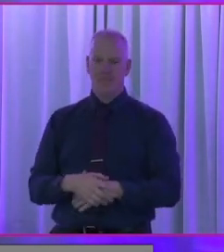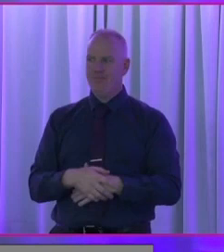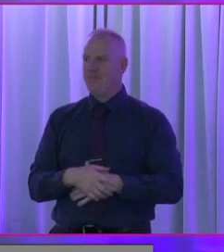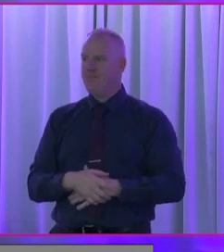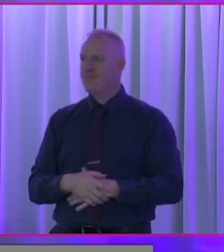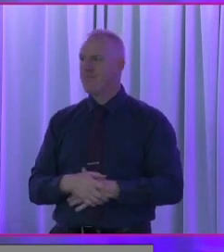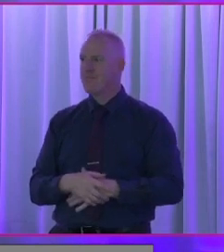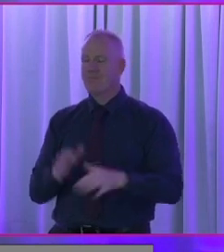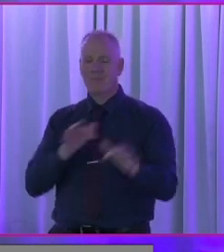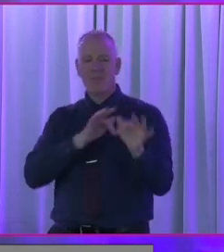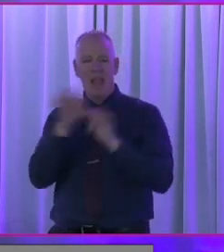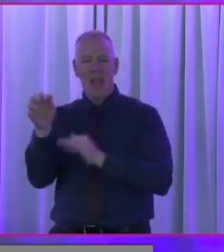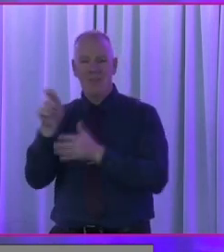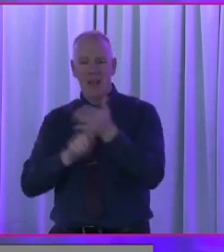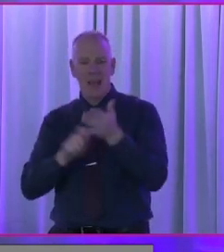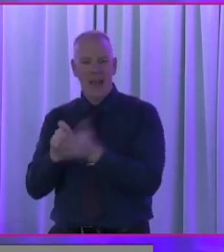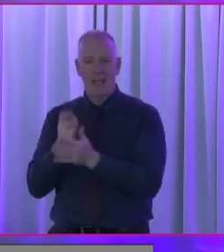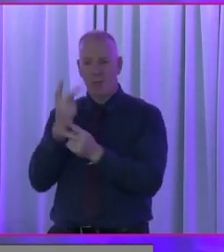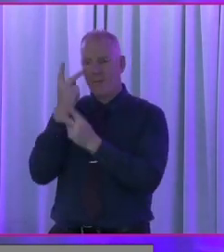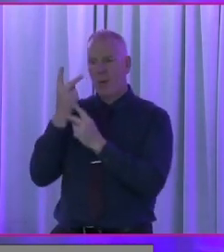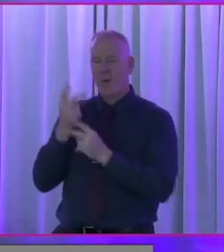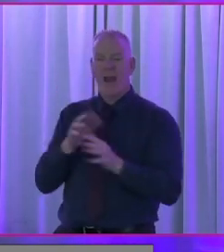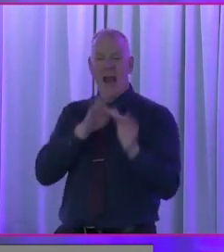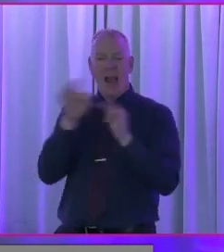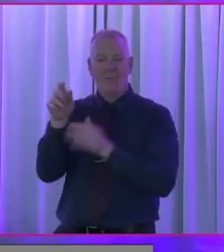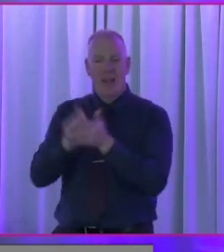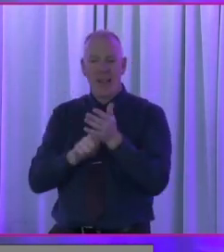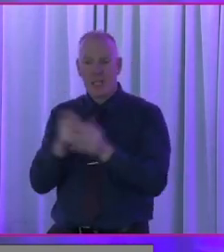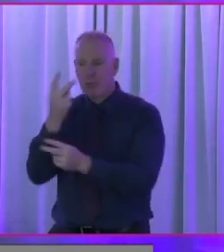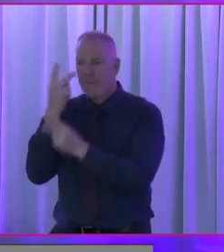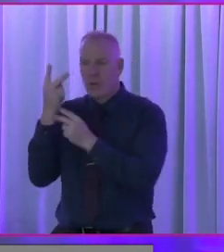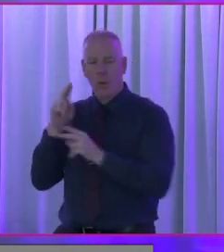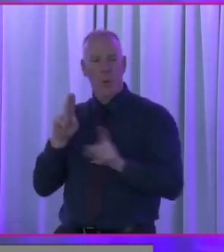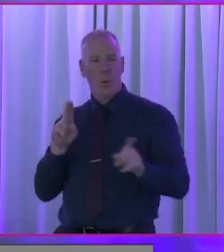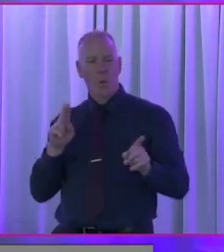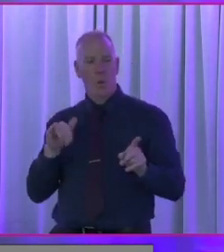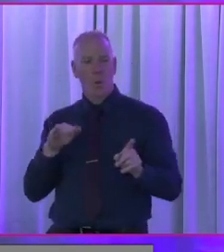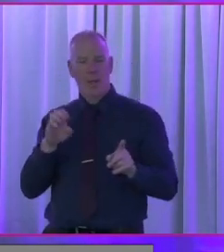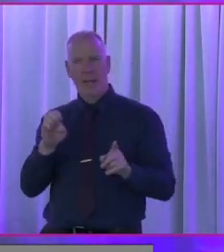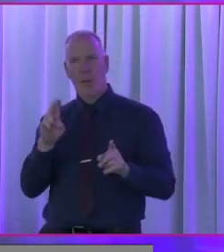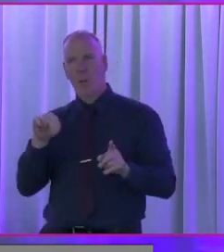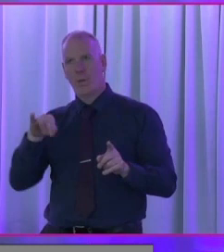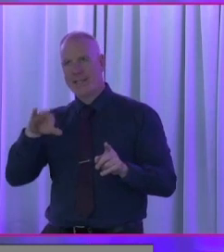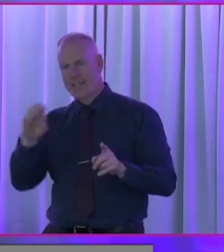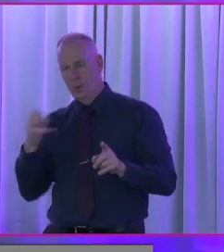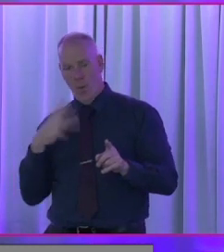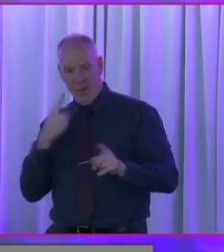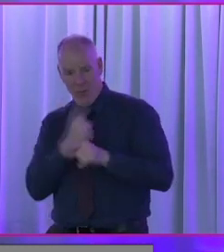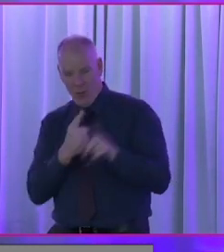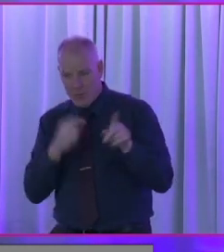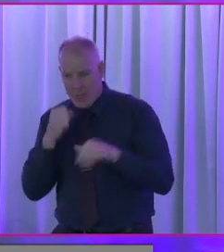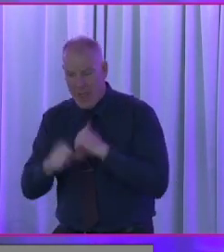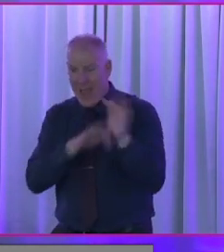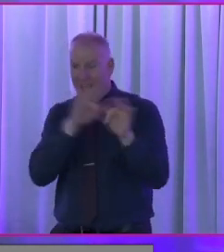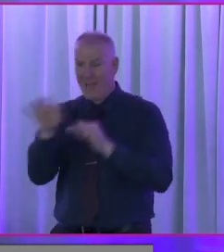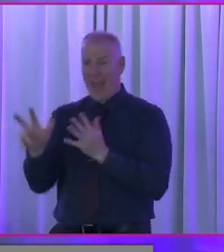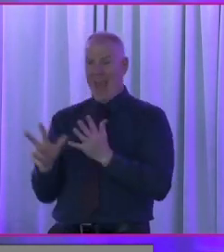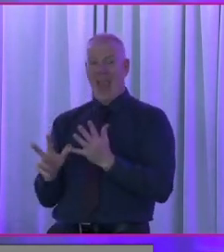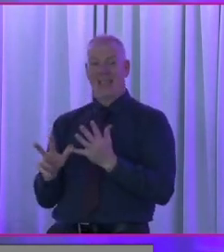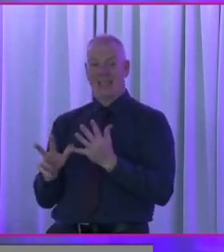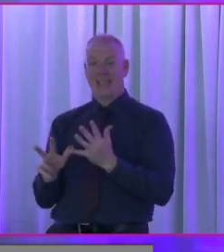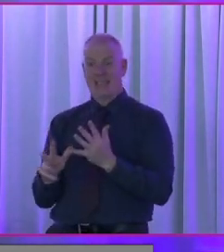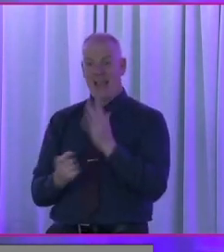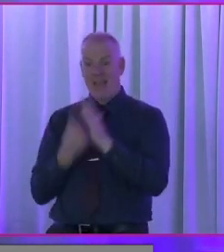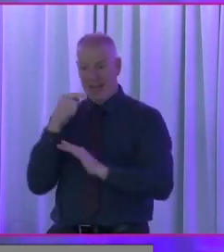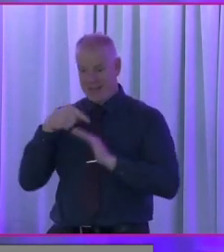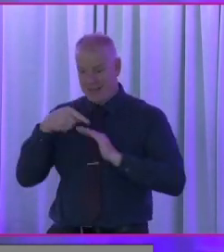Post electoral event reviews, I mentioned that Eunice is here today. After every single one of these eight electoral